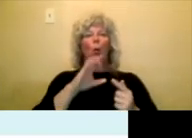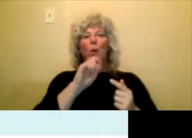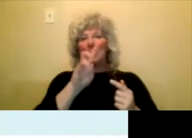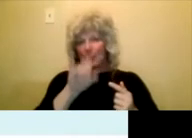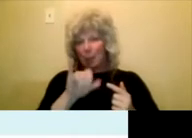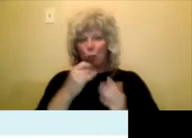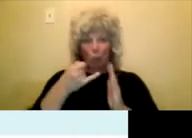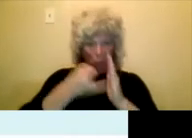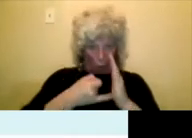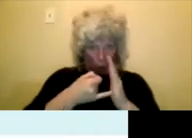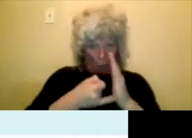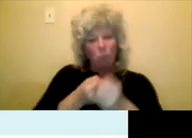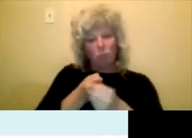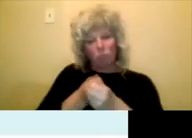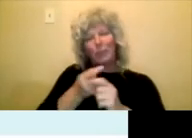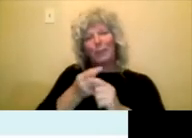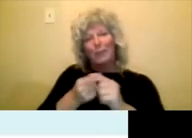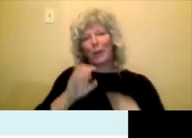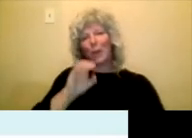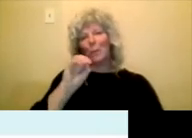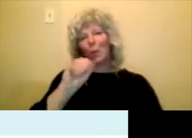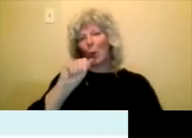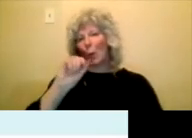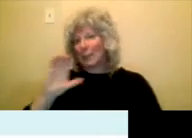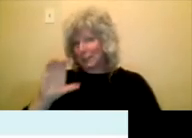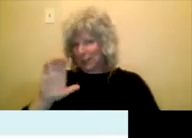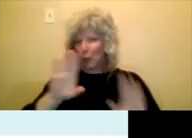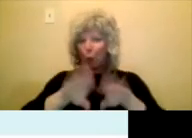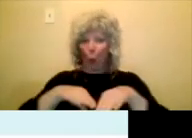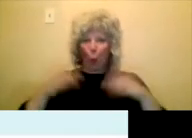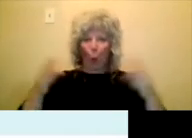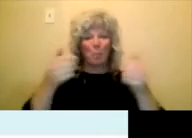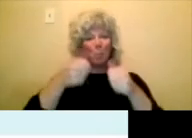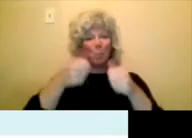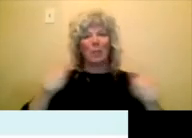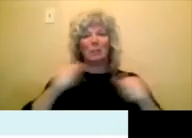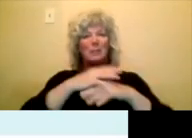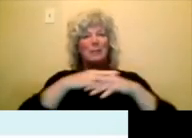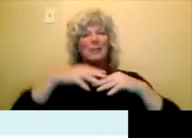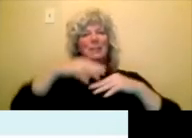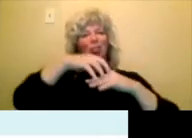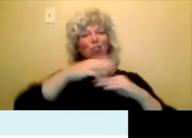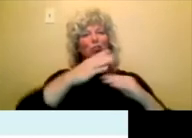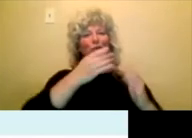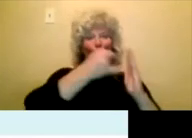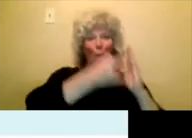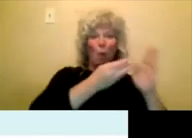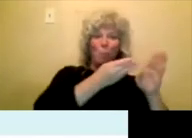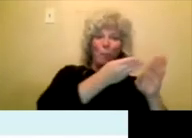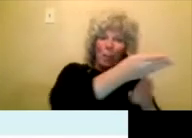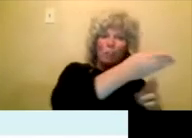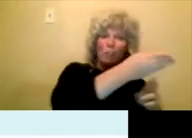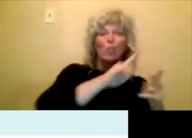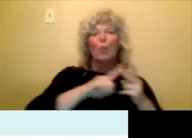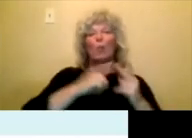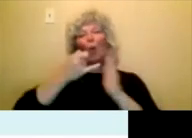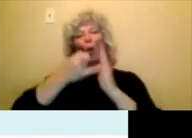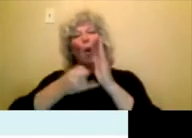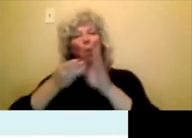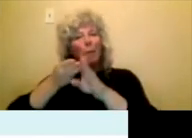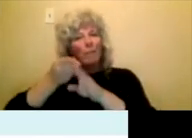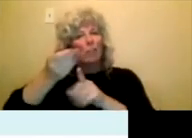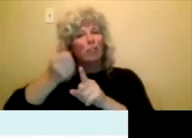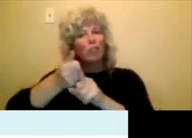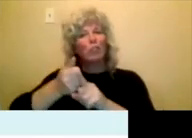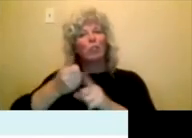Um, this program is open to Indigenous Arts Professionals or Arts Professionals of Colour or Ad-Hoc Groups